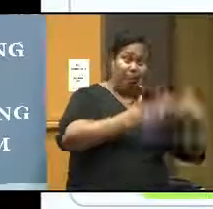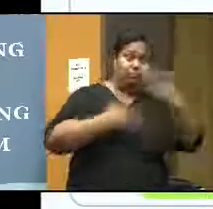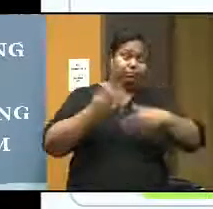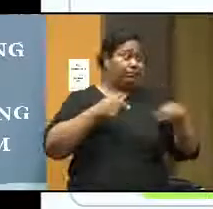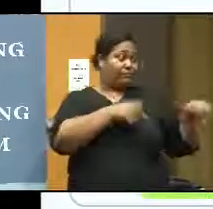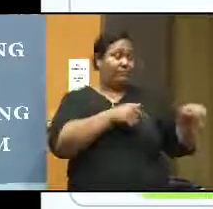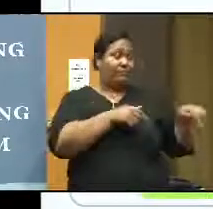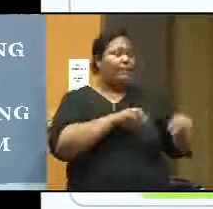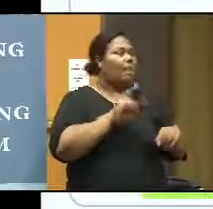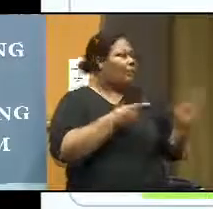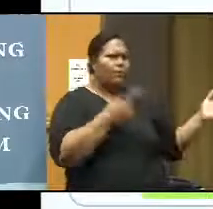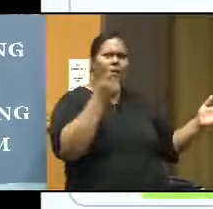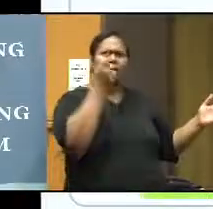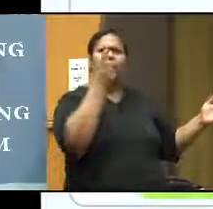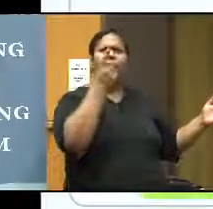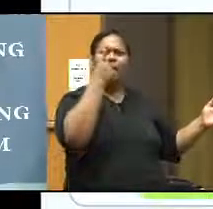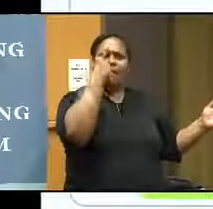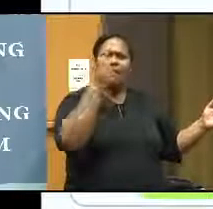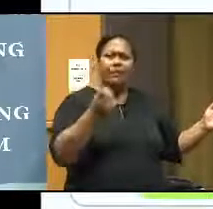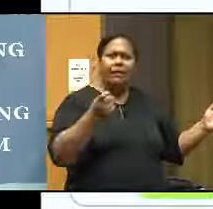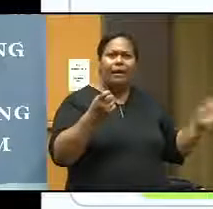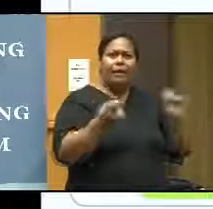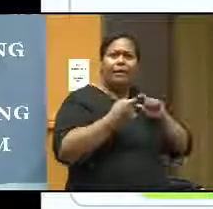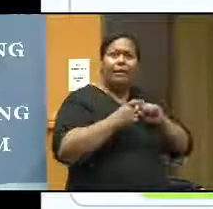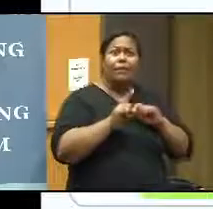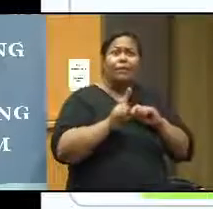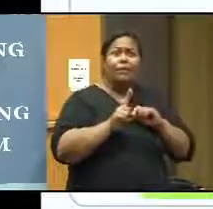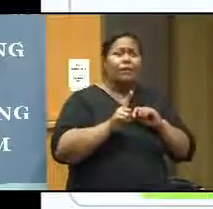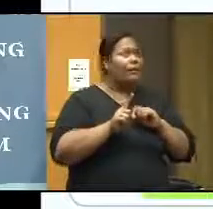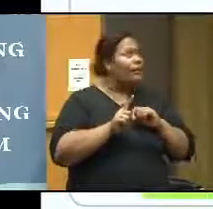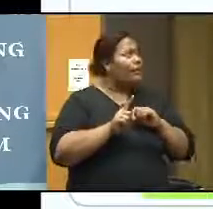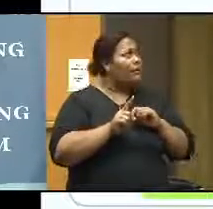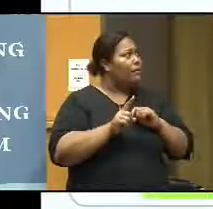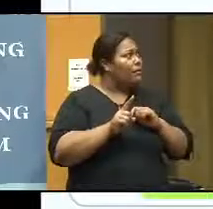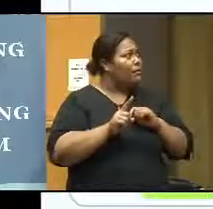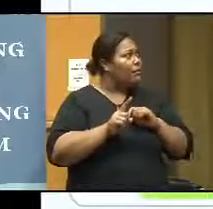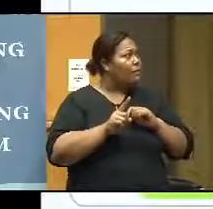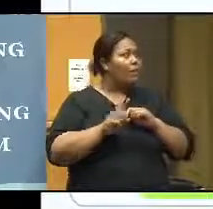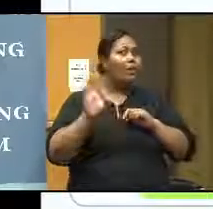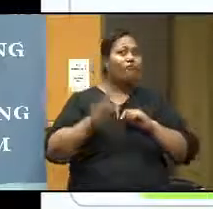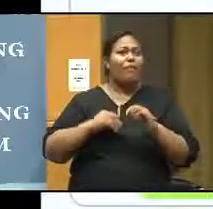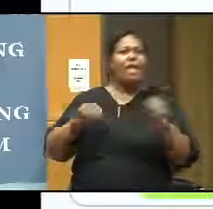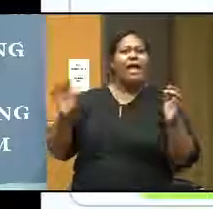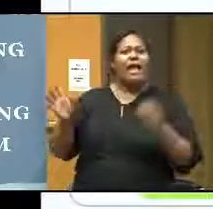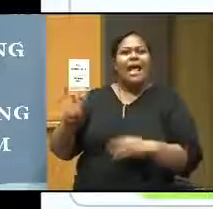I found that the idea of the feedback, it came from the electronics and physics.